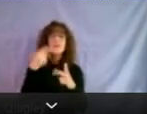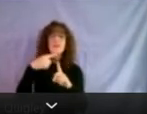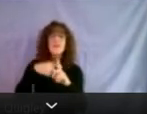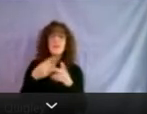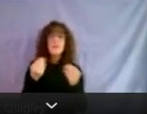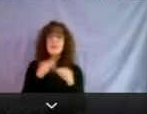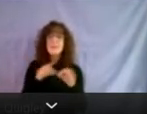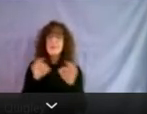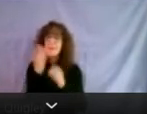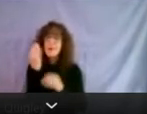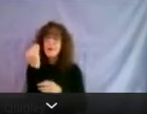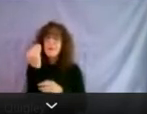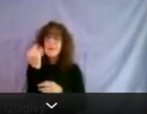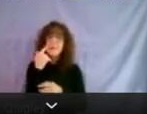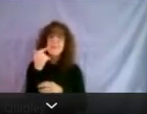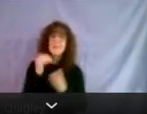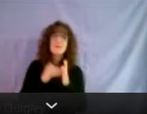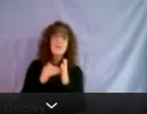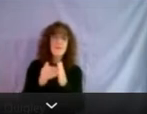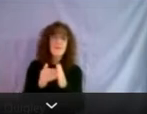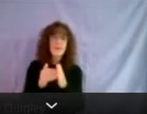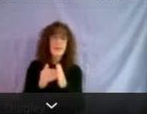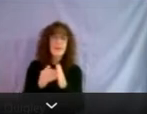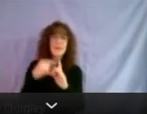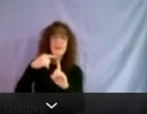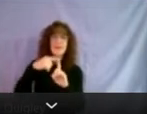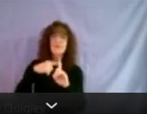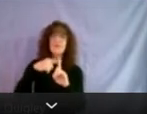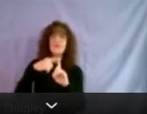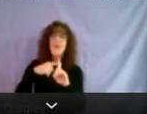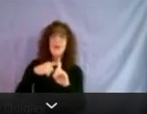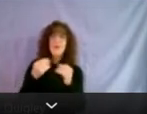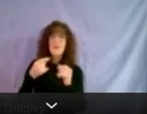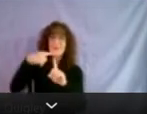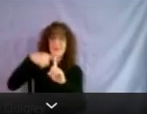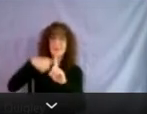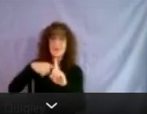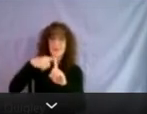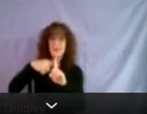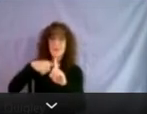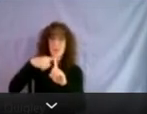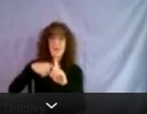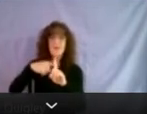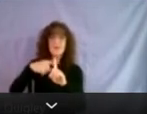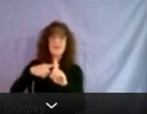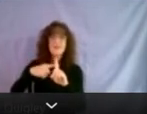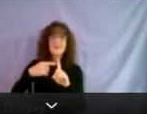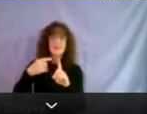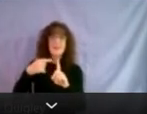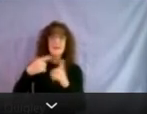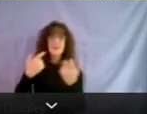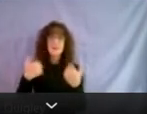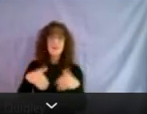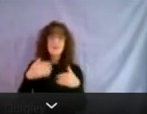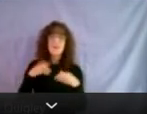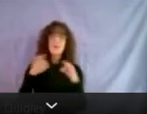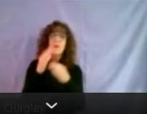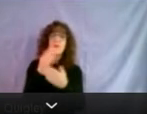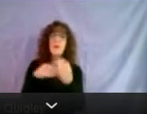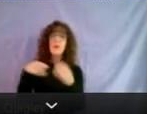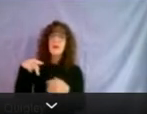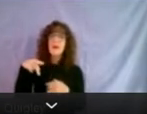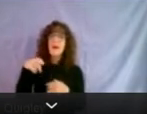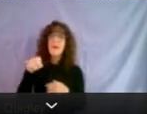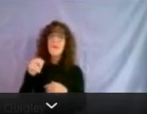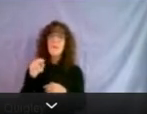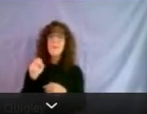important is because in many cases, rental properties, the mortgages that are held on them, they're an important part of pension funds and